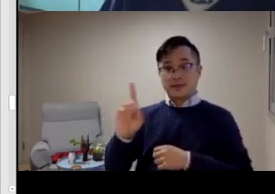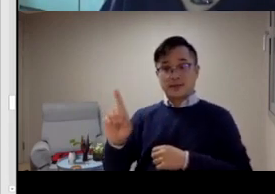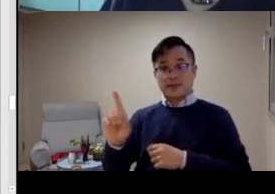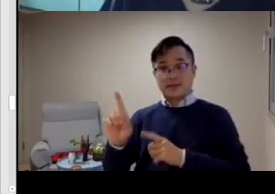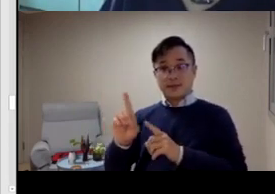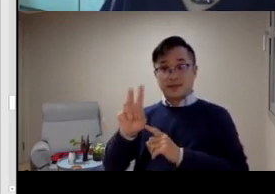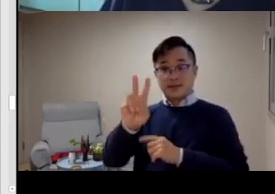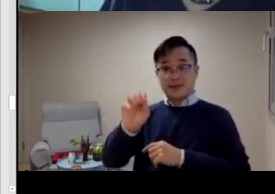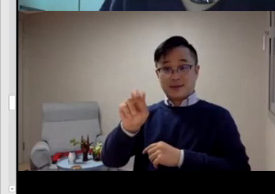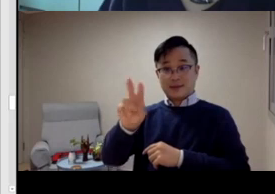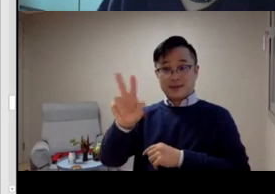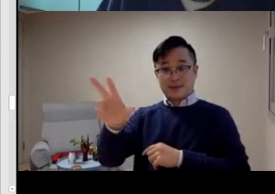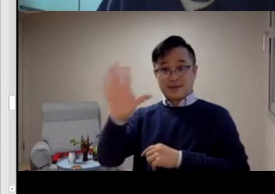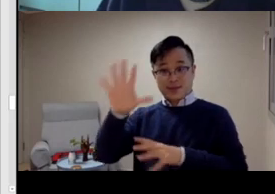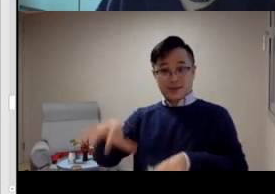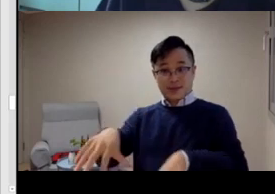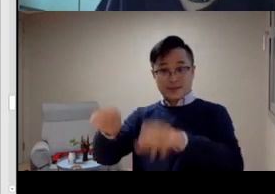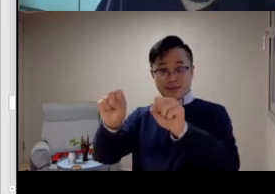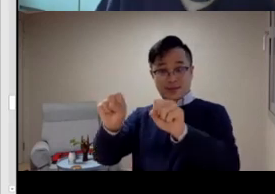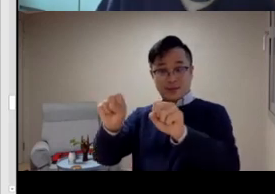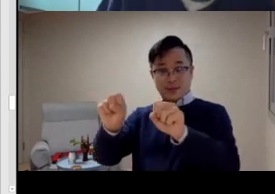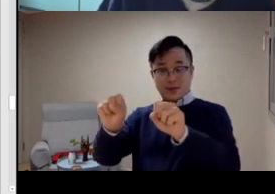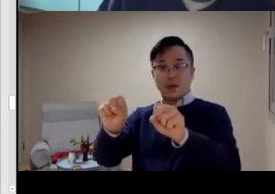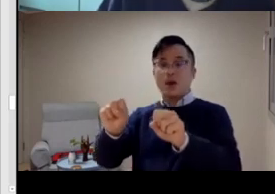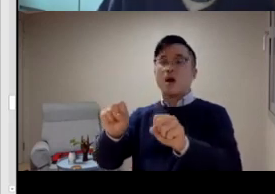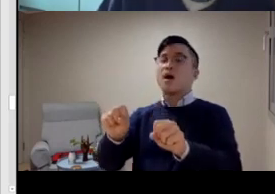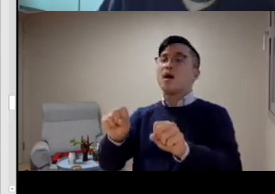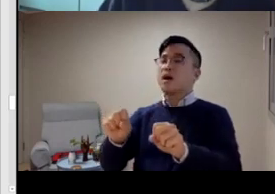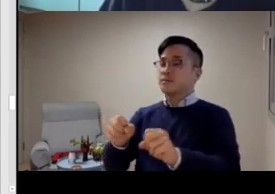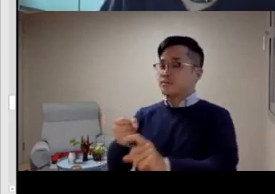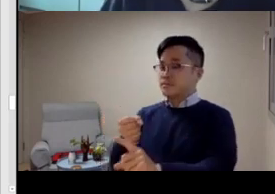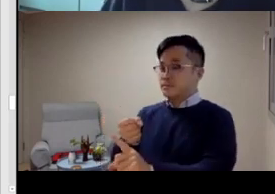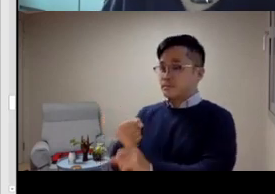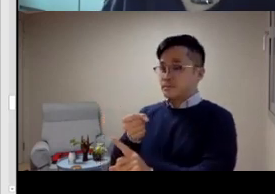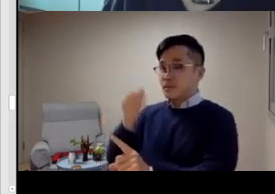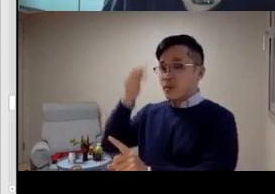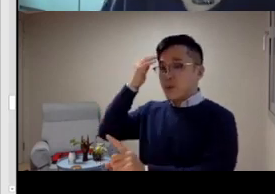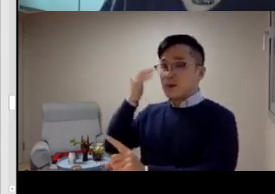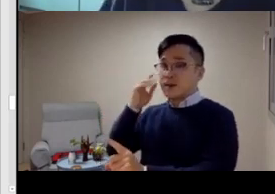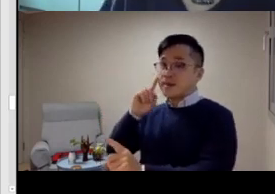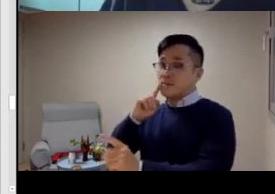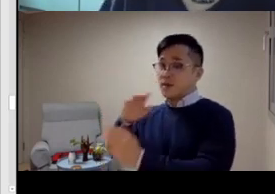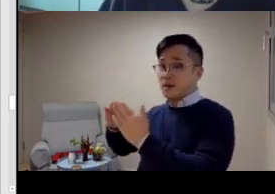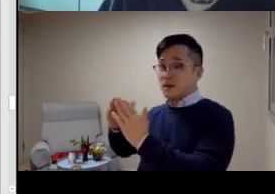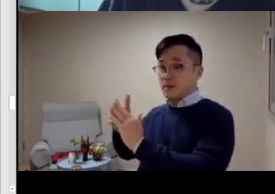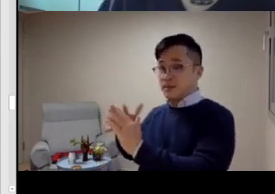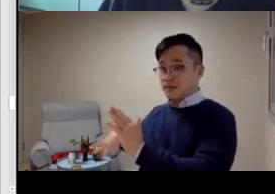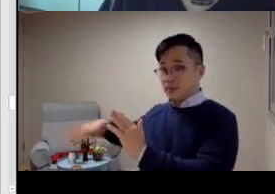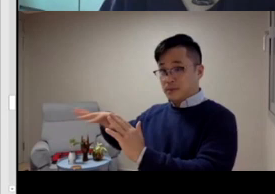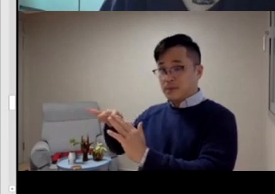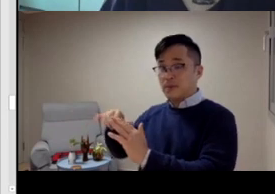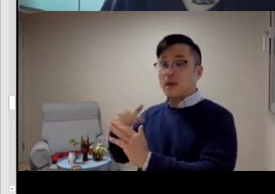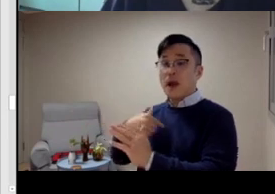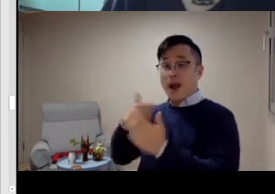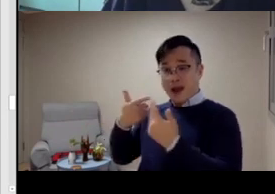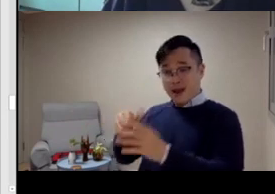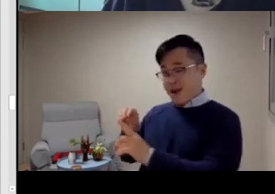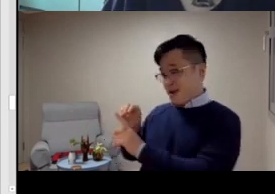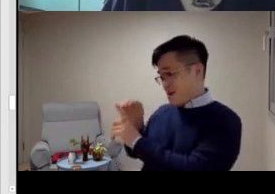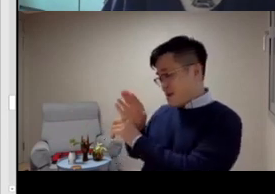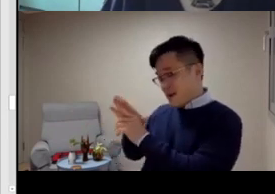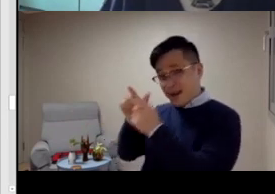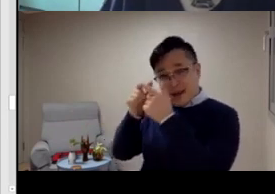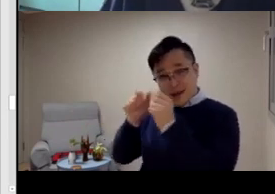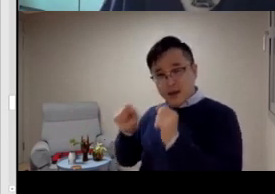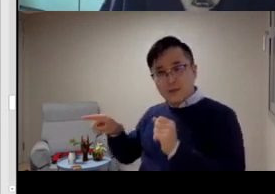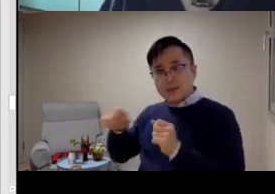more than the natural signing because we have people who do not have a linguistic background. Now, about world of a federation of the